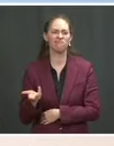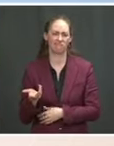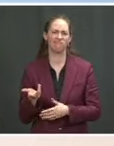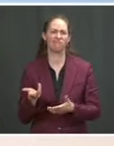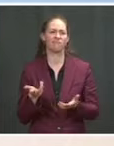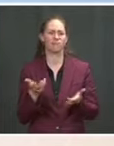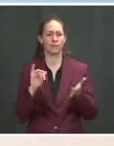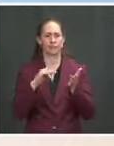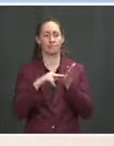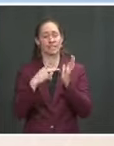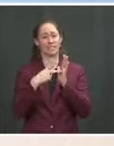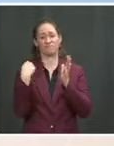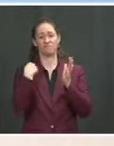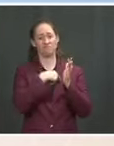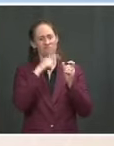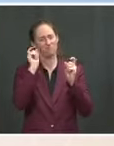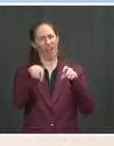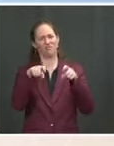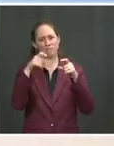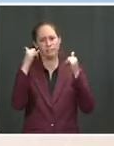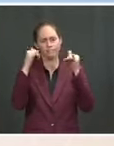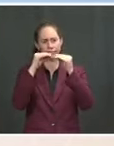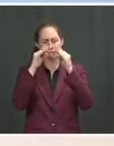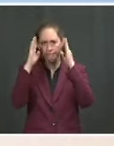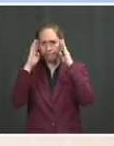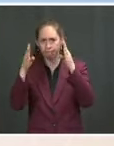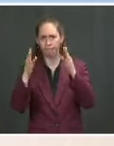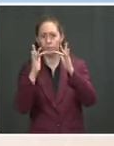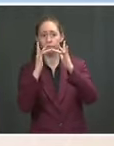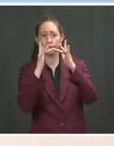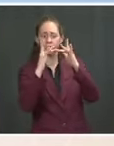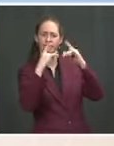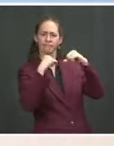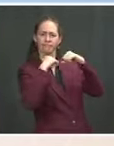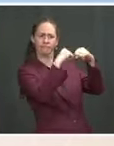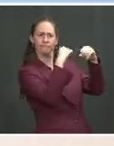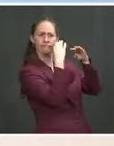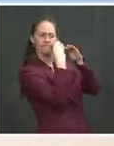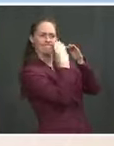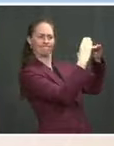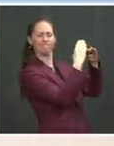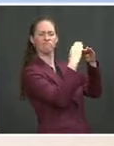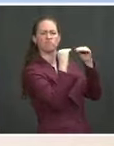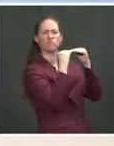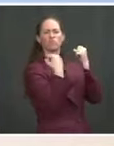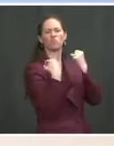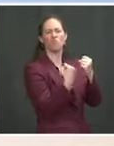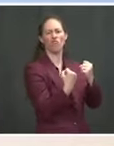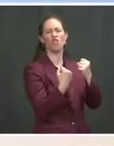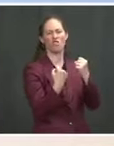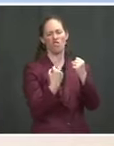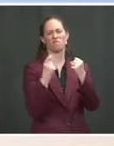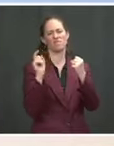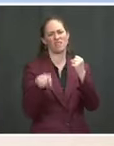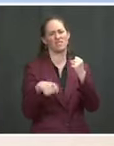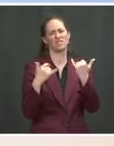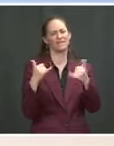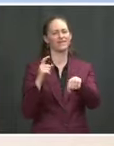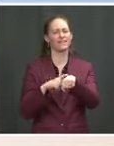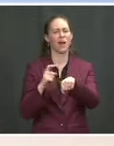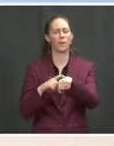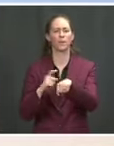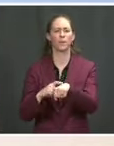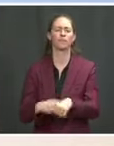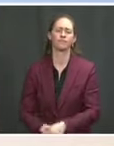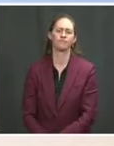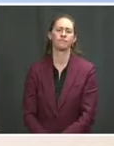hygiene across the entire enterprise is strengthened. And remember, in cybersecurity, one is only as strong as one's weakest